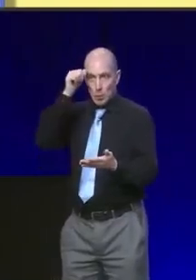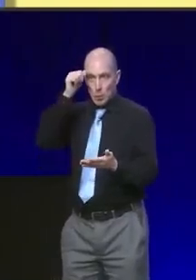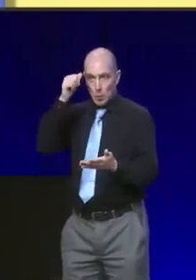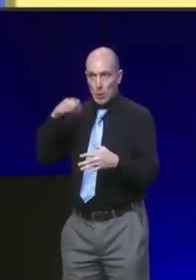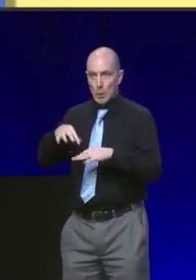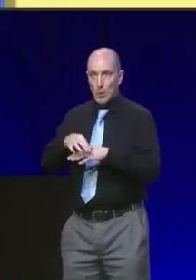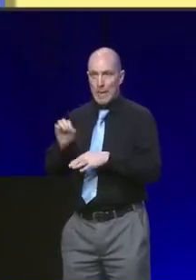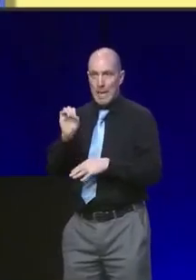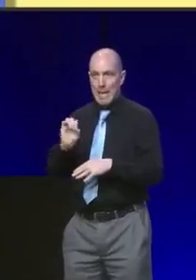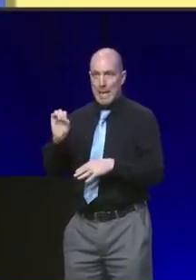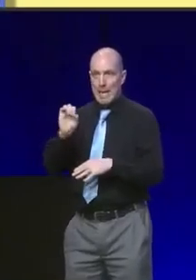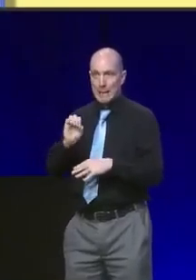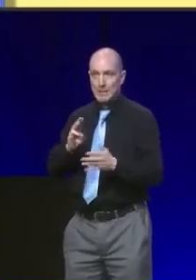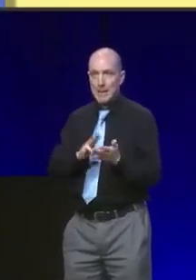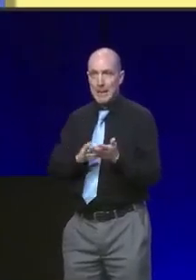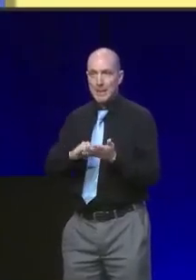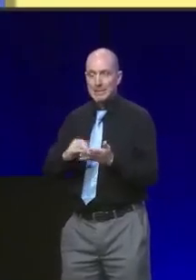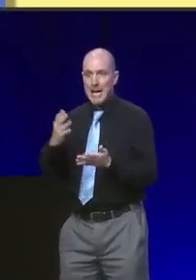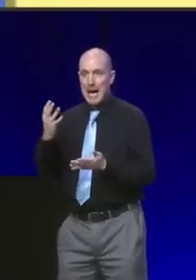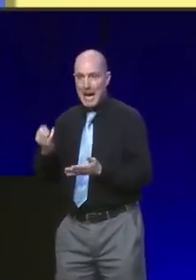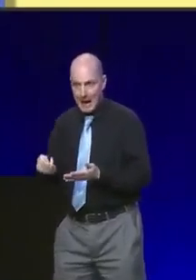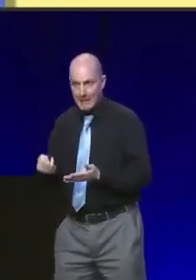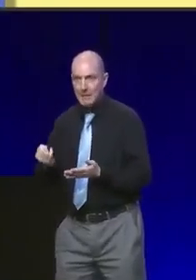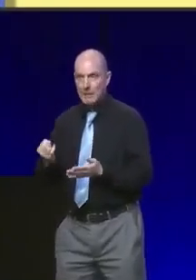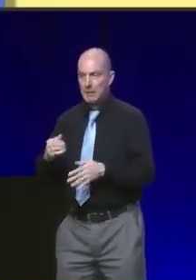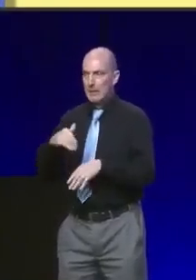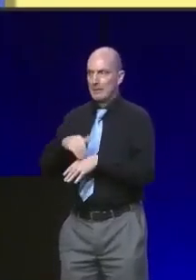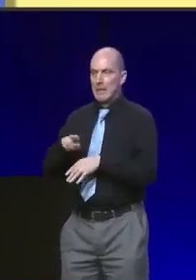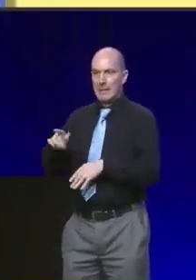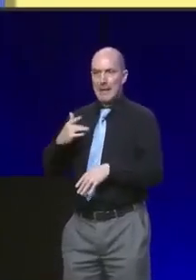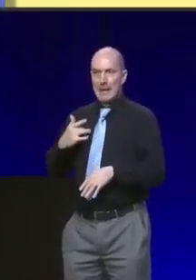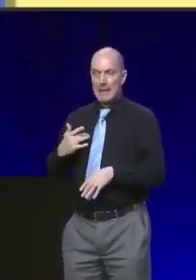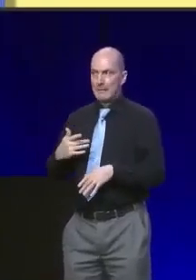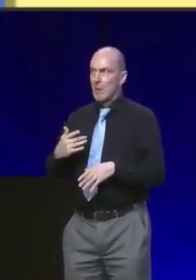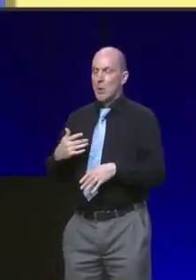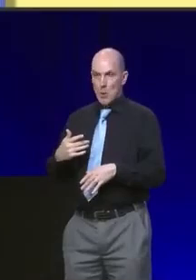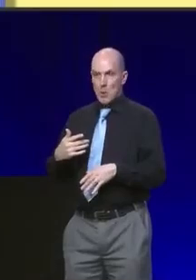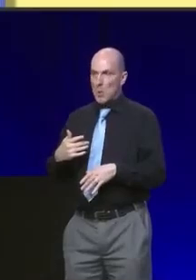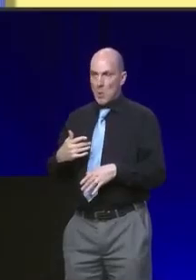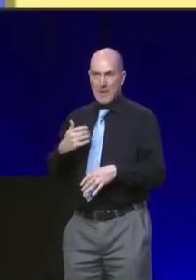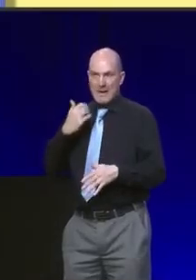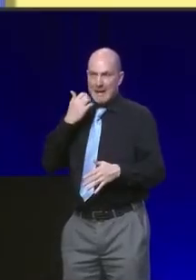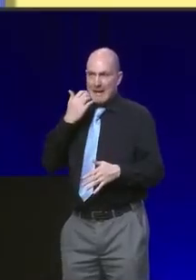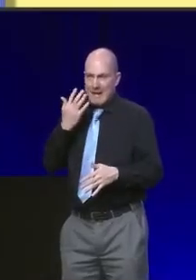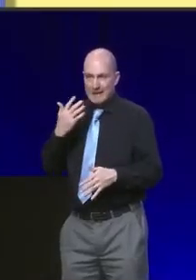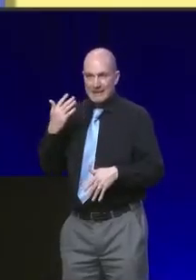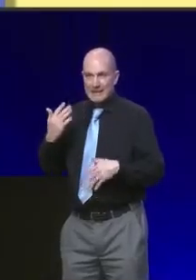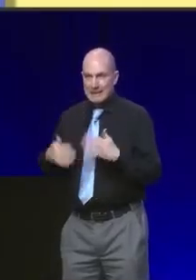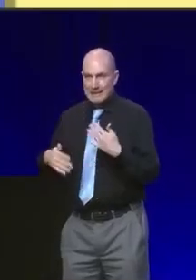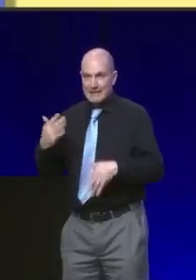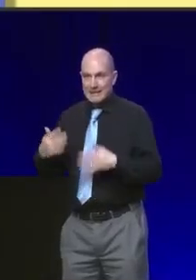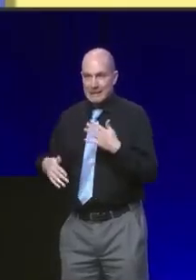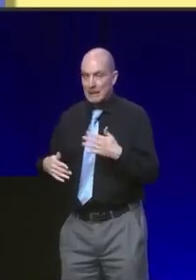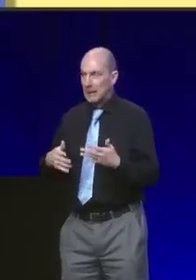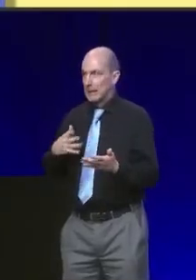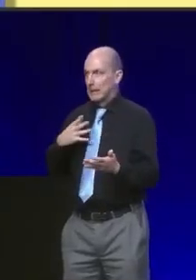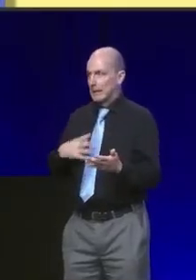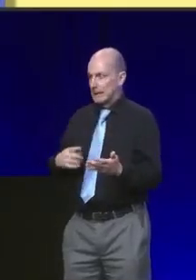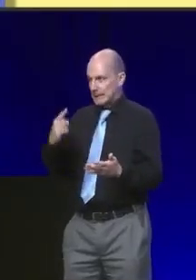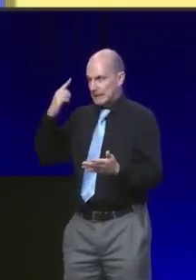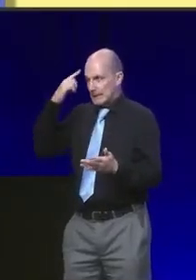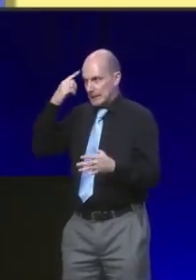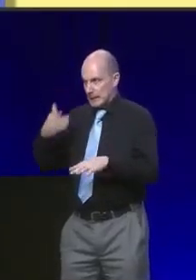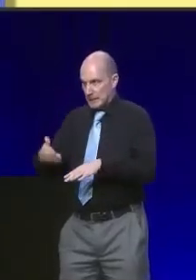Elizabeth's condition is something that affects our lives every minute of every day we have to make plans